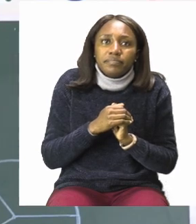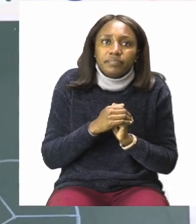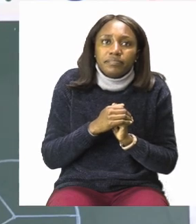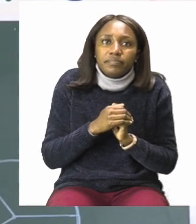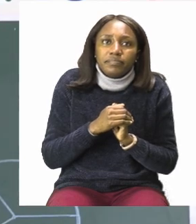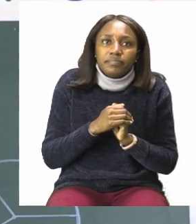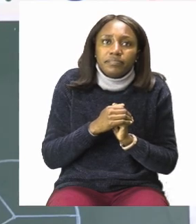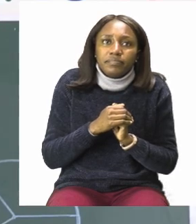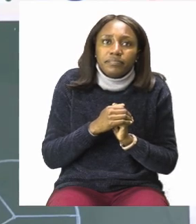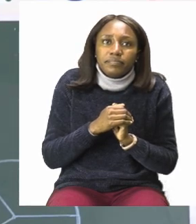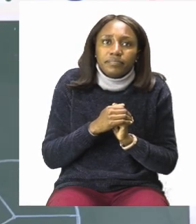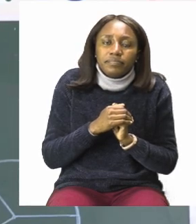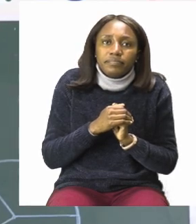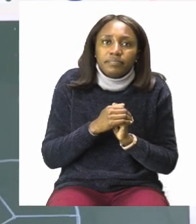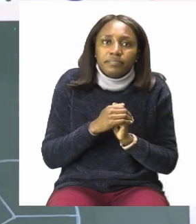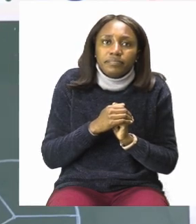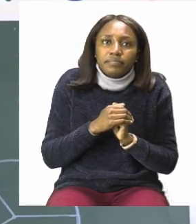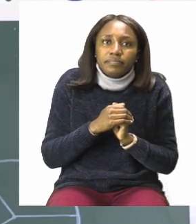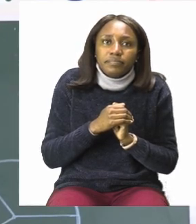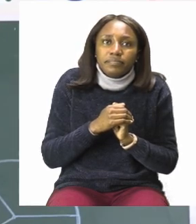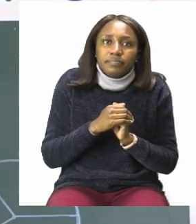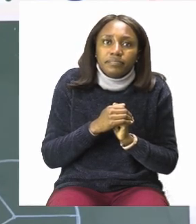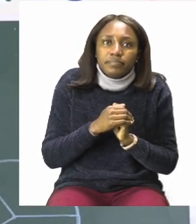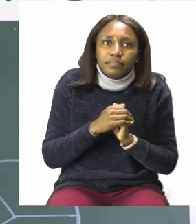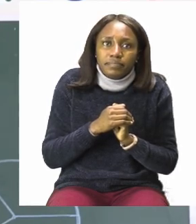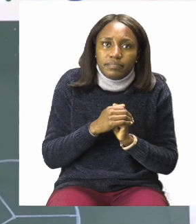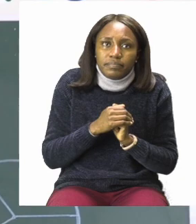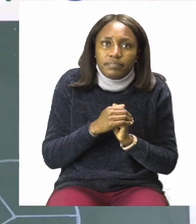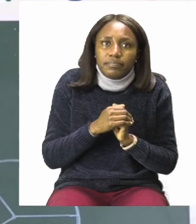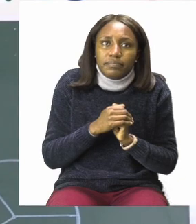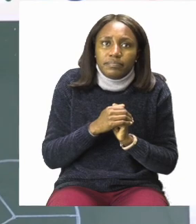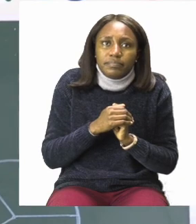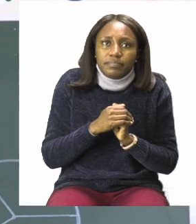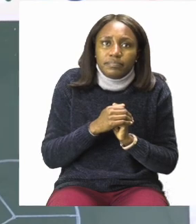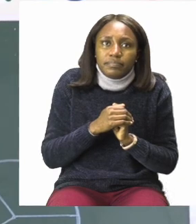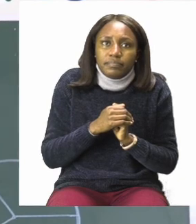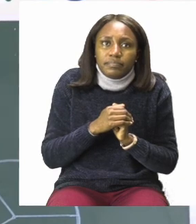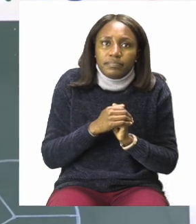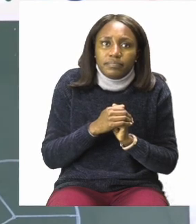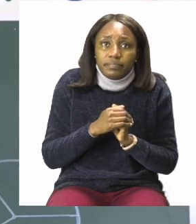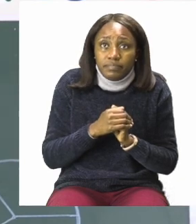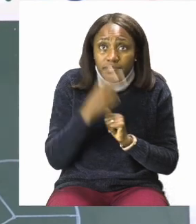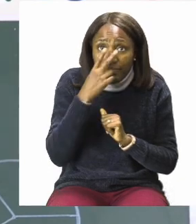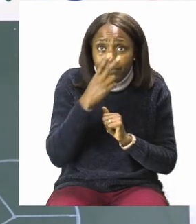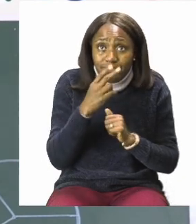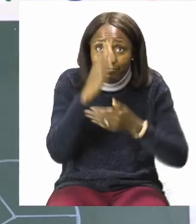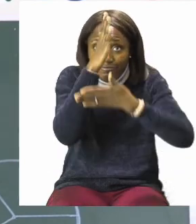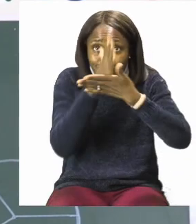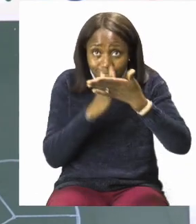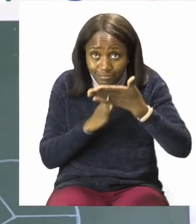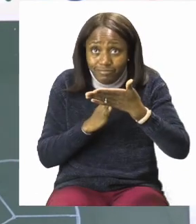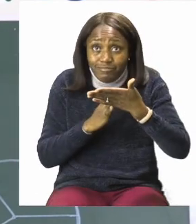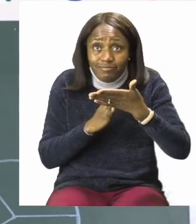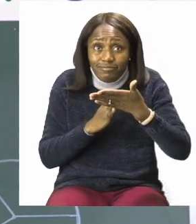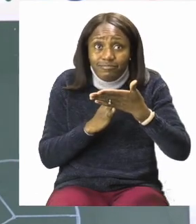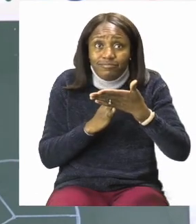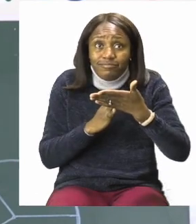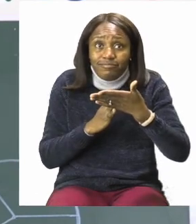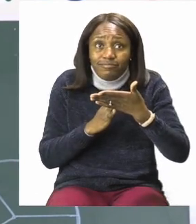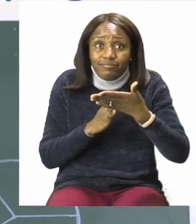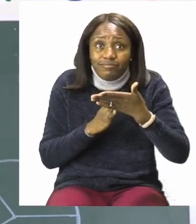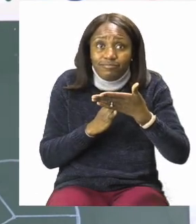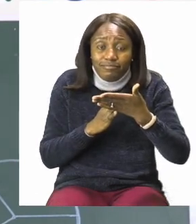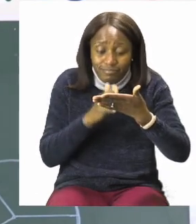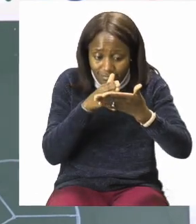to cut my shape in half. So that's the first part. I only have